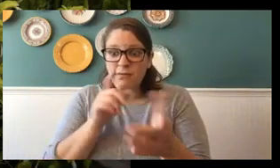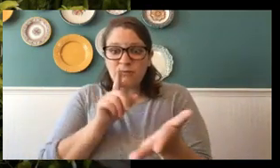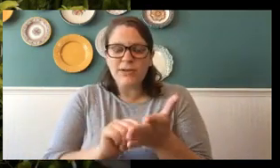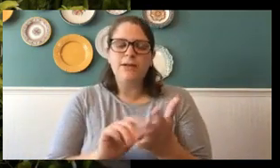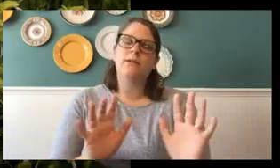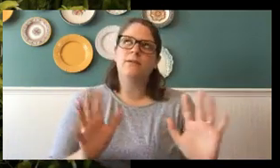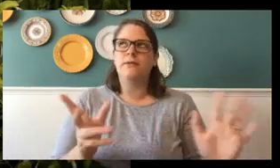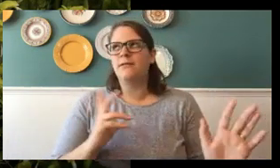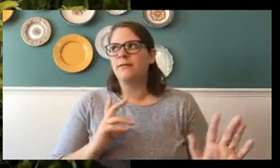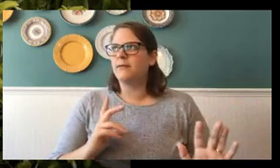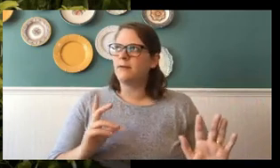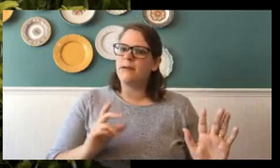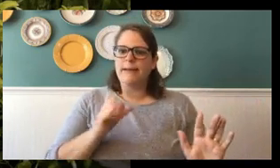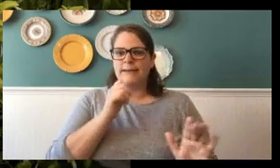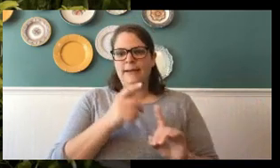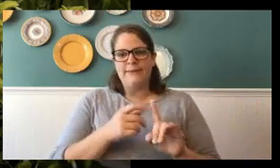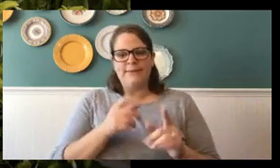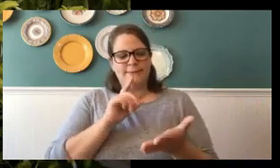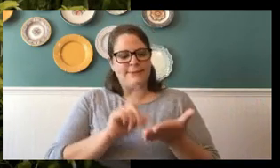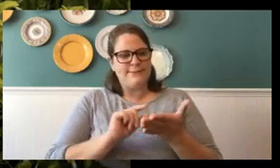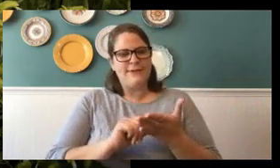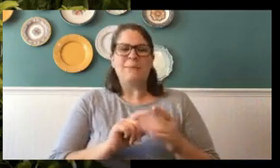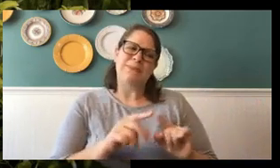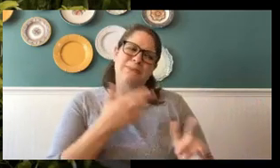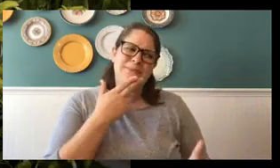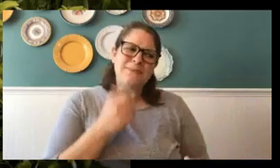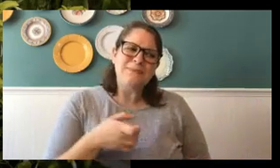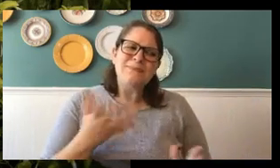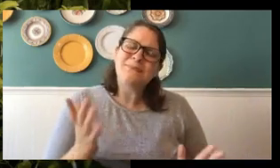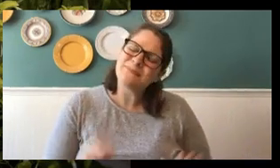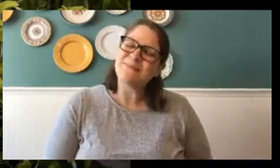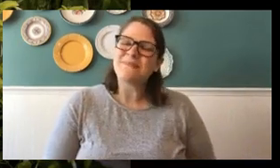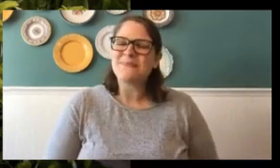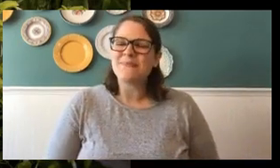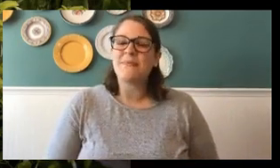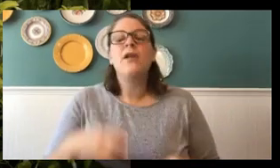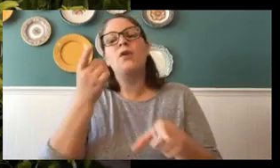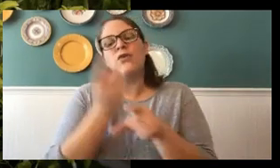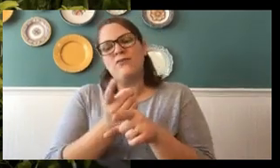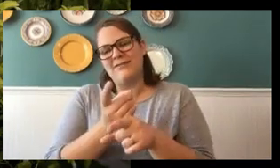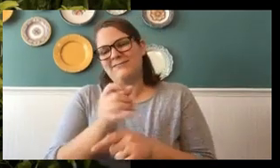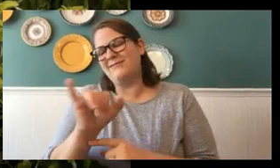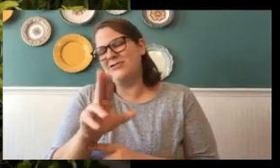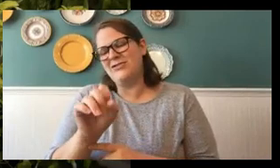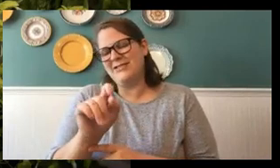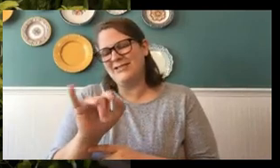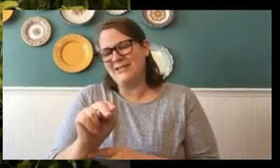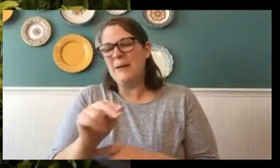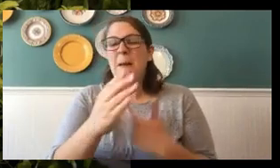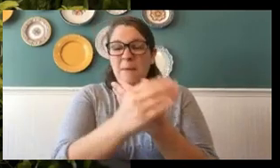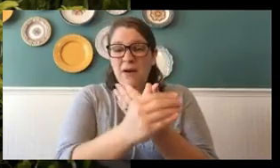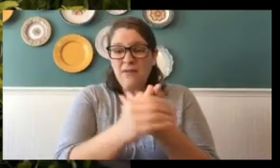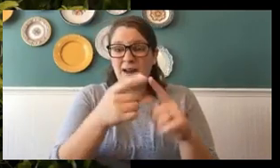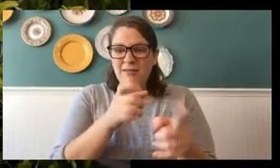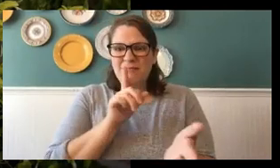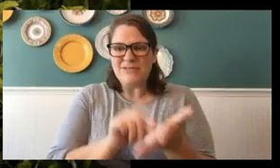right, all right. No, no, I guess they don't come from chickens, but aren't you the cutest? So, you're correct, Justin. Butterflies do not come from chickens,